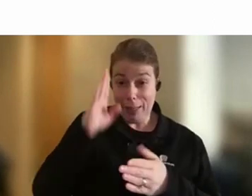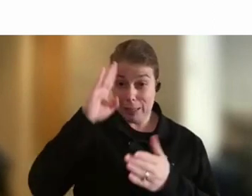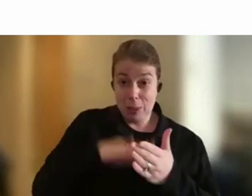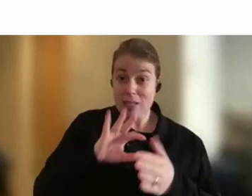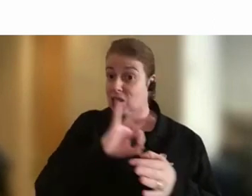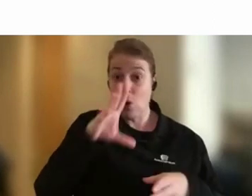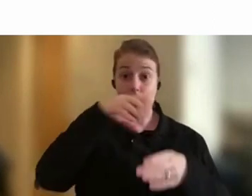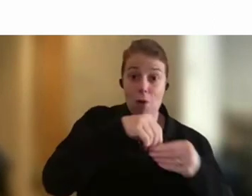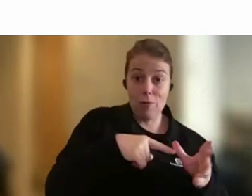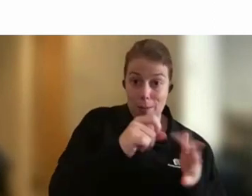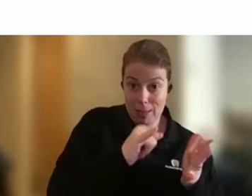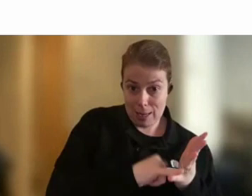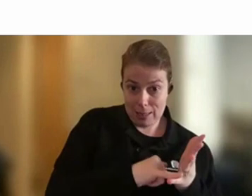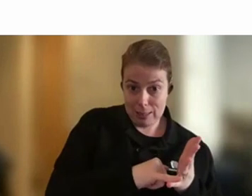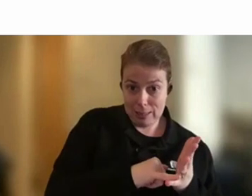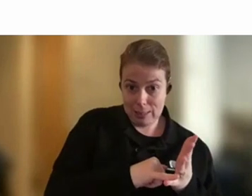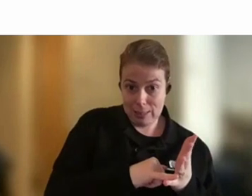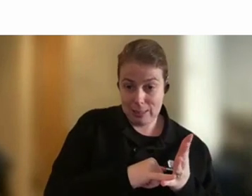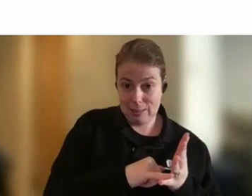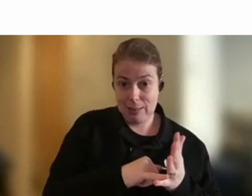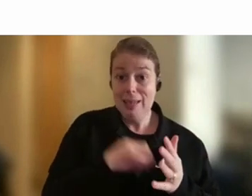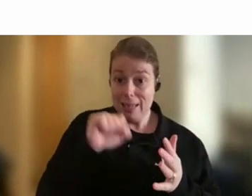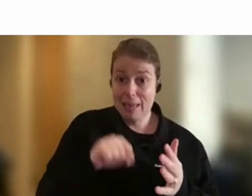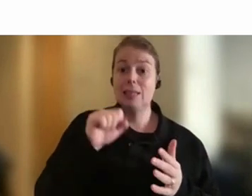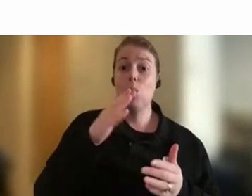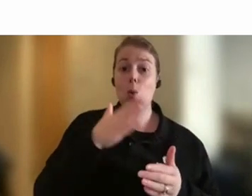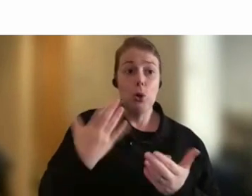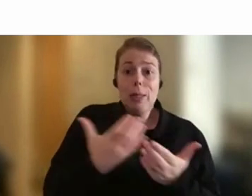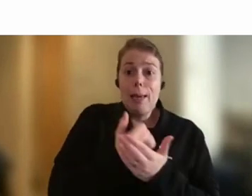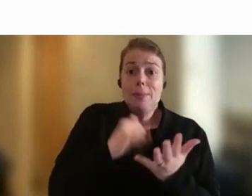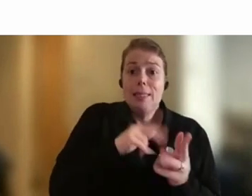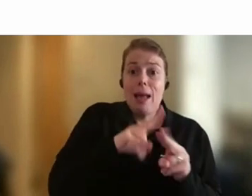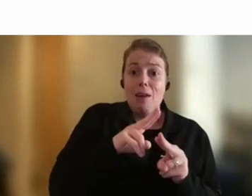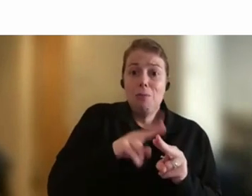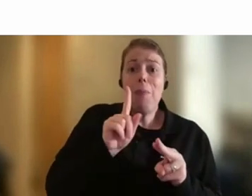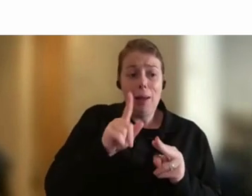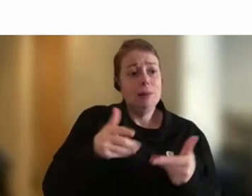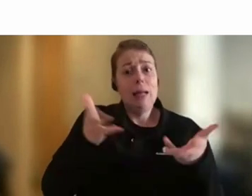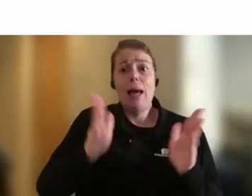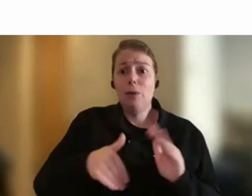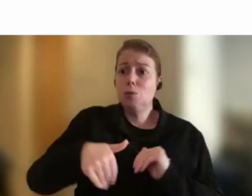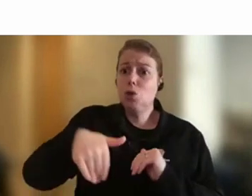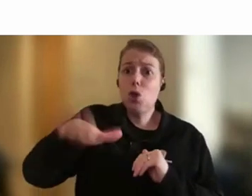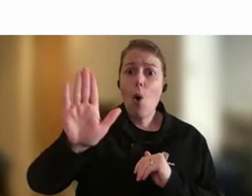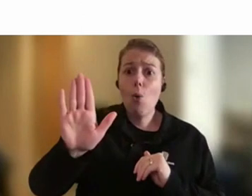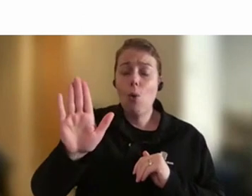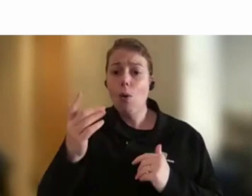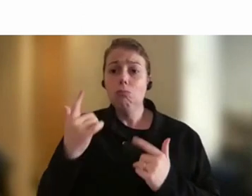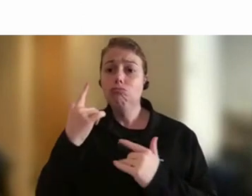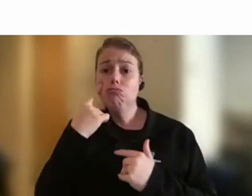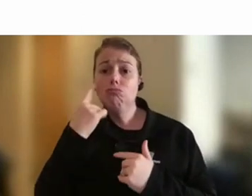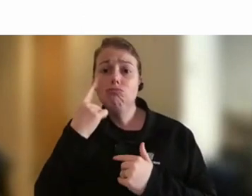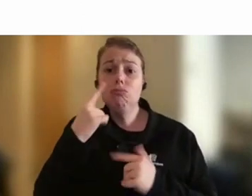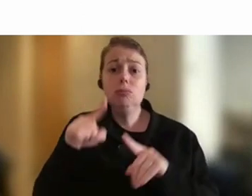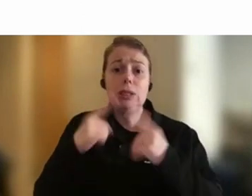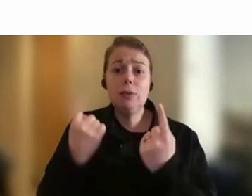you know, let them fly and experiment and do other things and then be a place where people want to come back to. And so